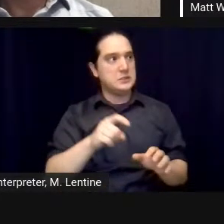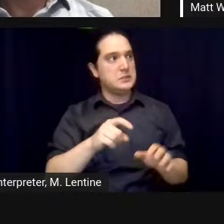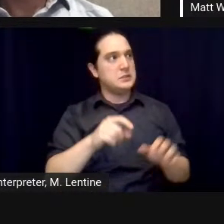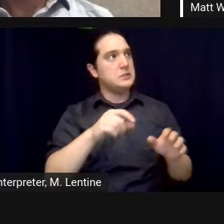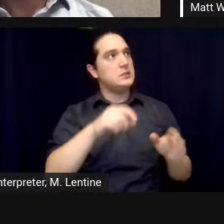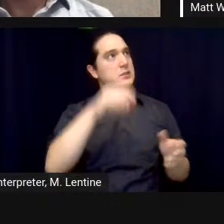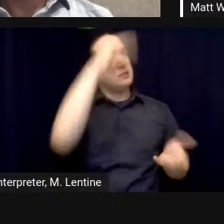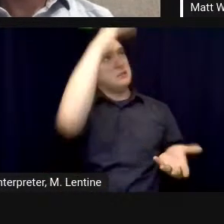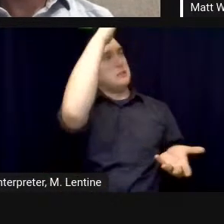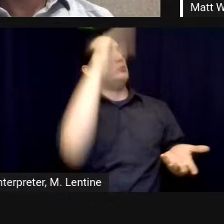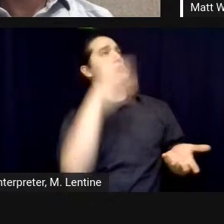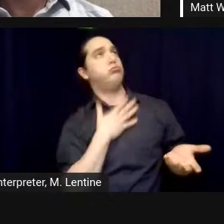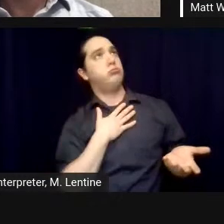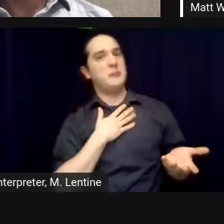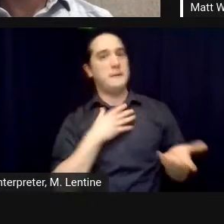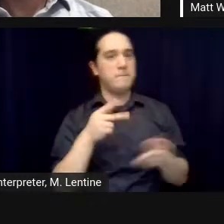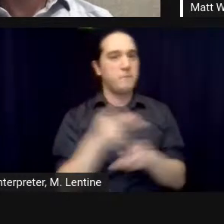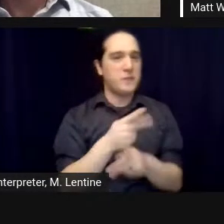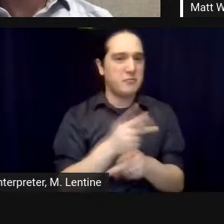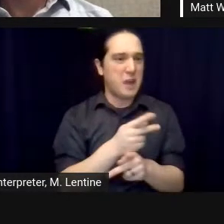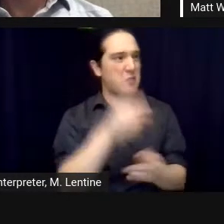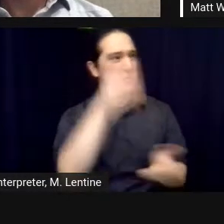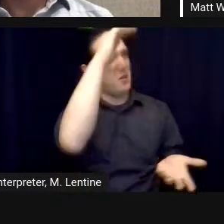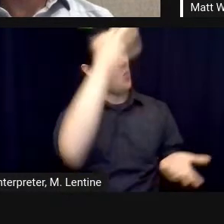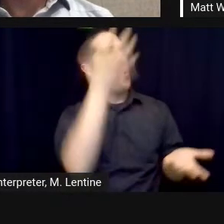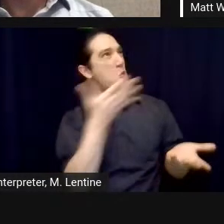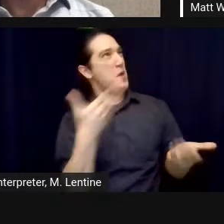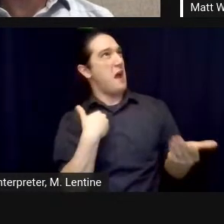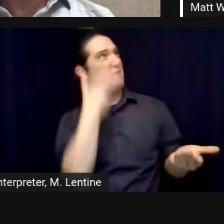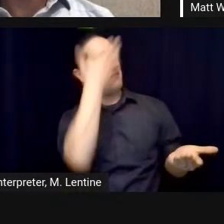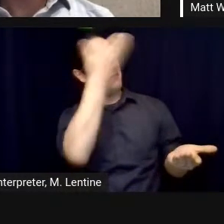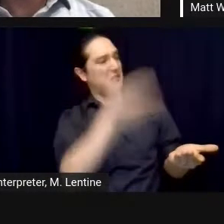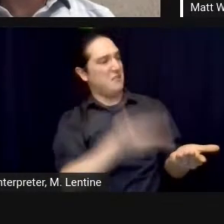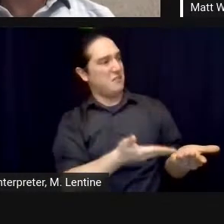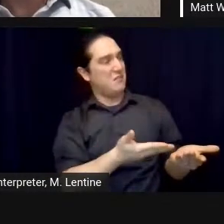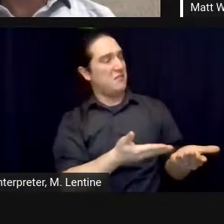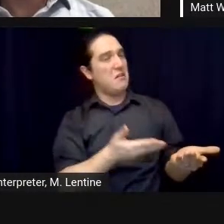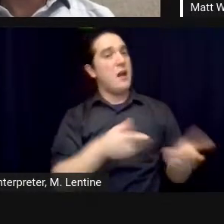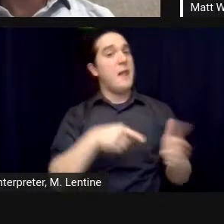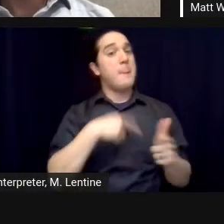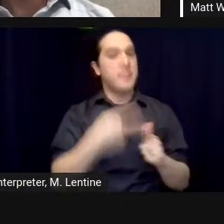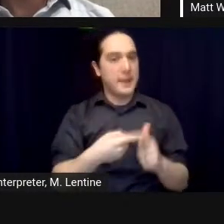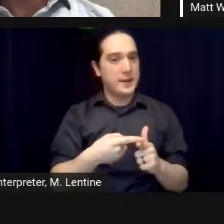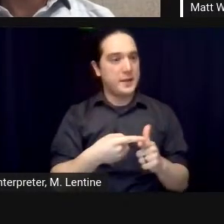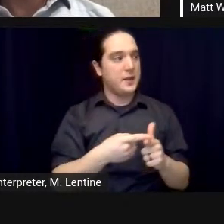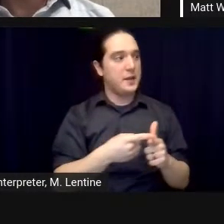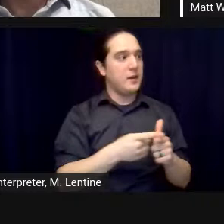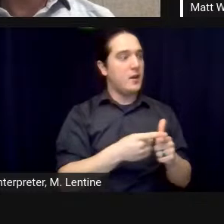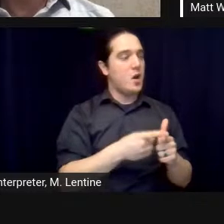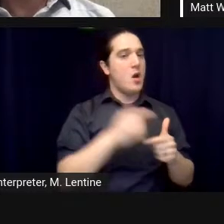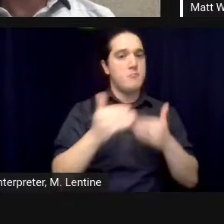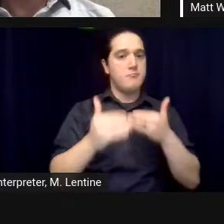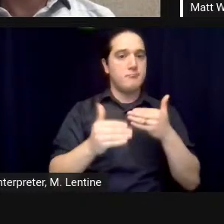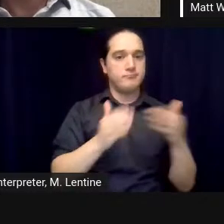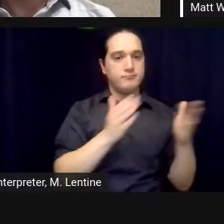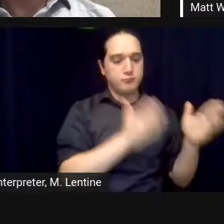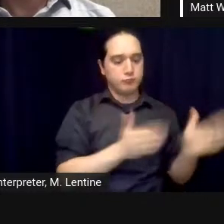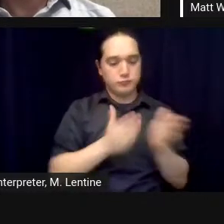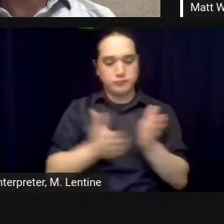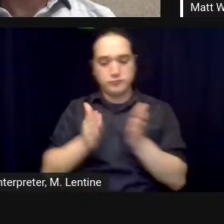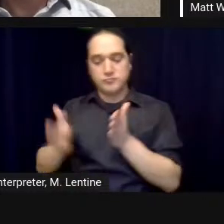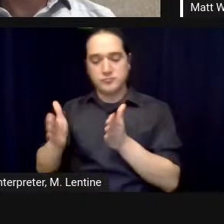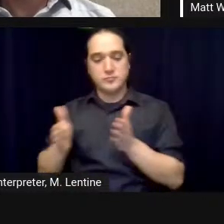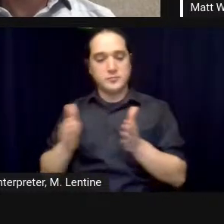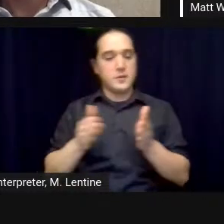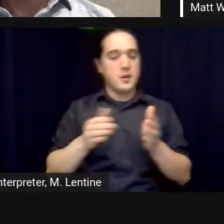understand what there was and what those assets were and how we would be able to view them so that was you know an enormous challenge in in